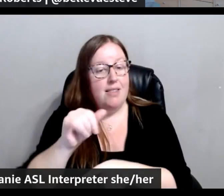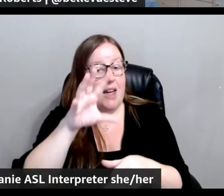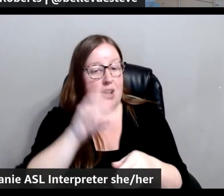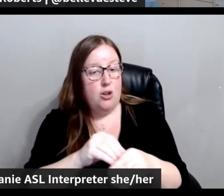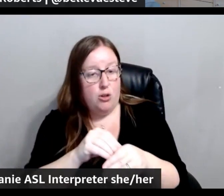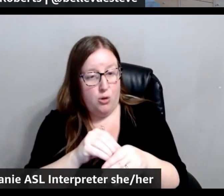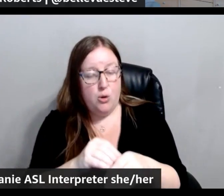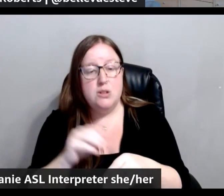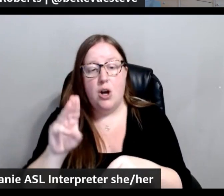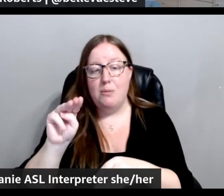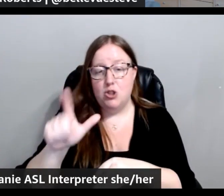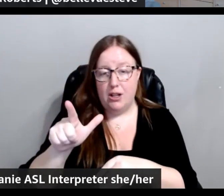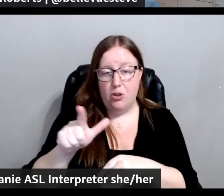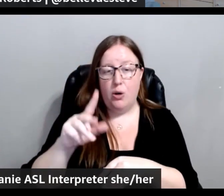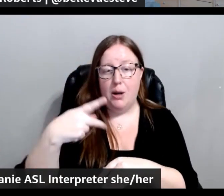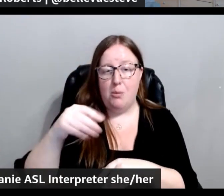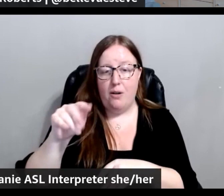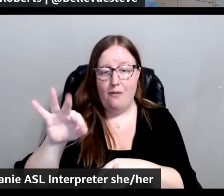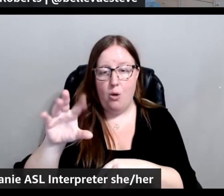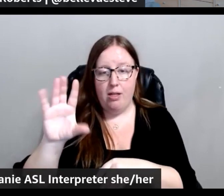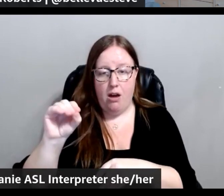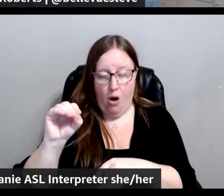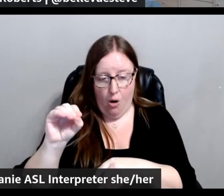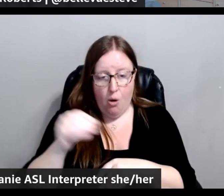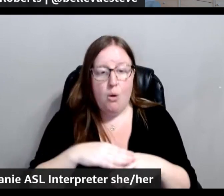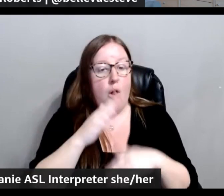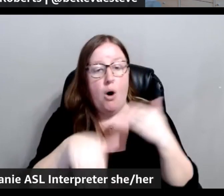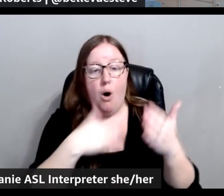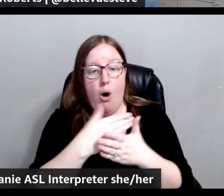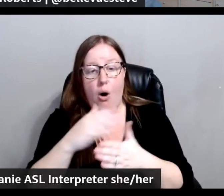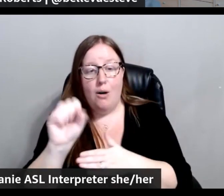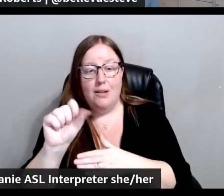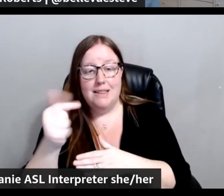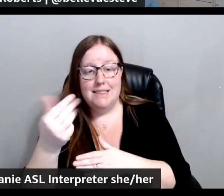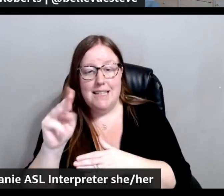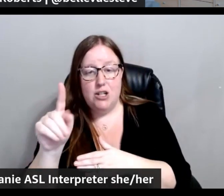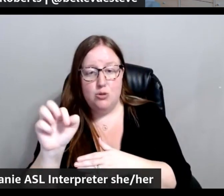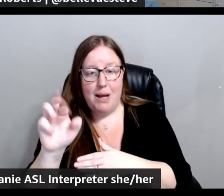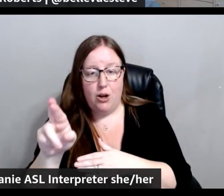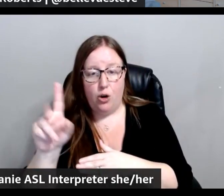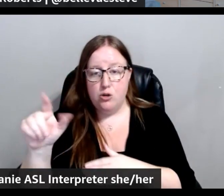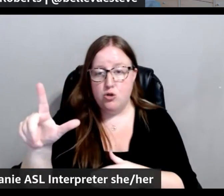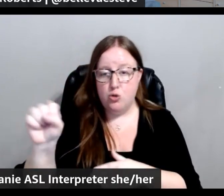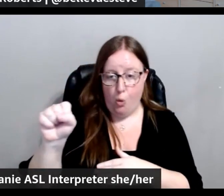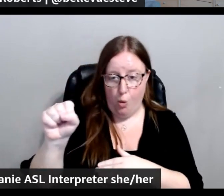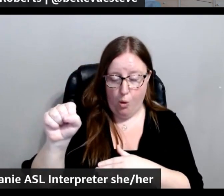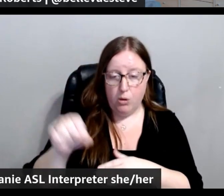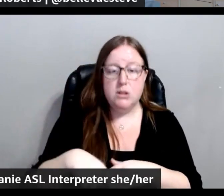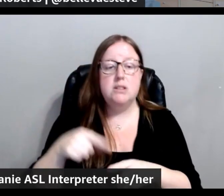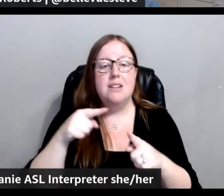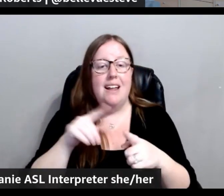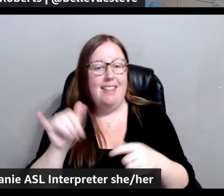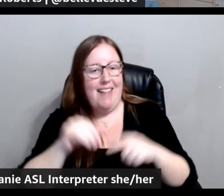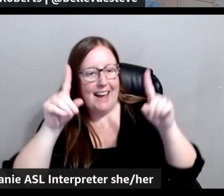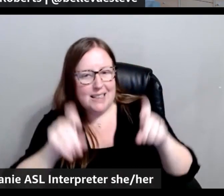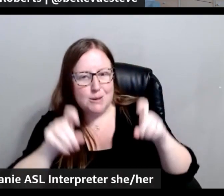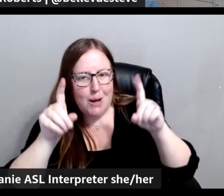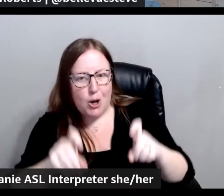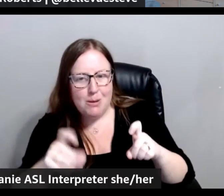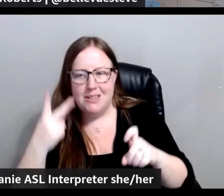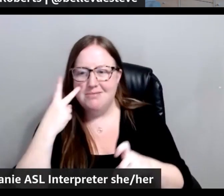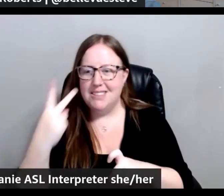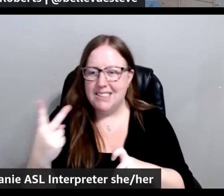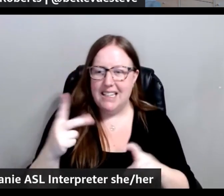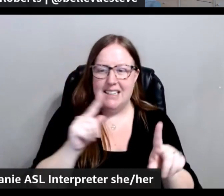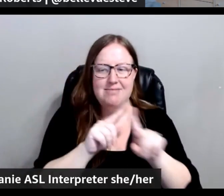our machine learning portfolio. So, all of the SageMaker tools, in particular experiments, so comparing different